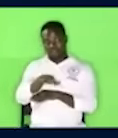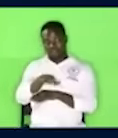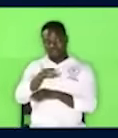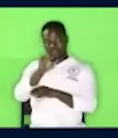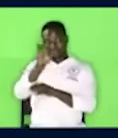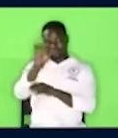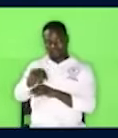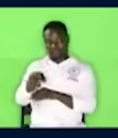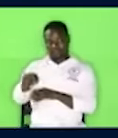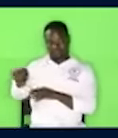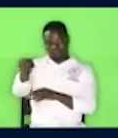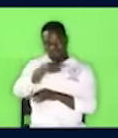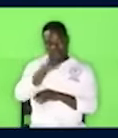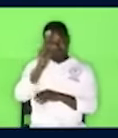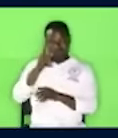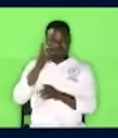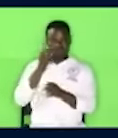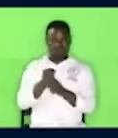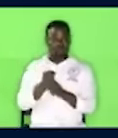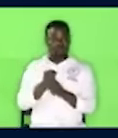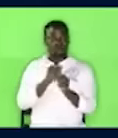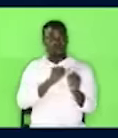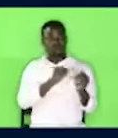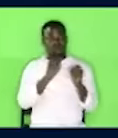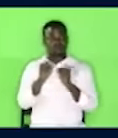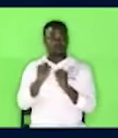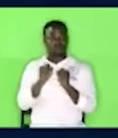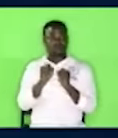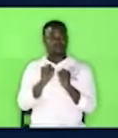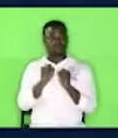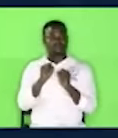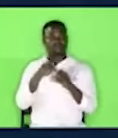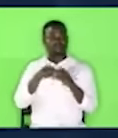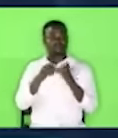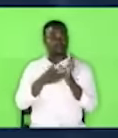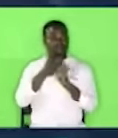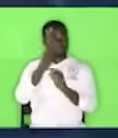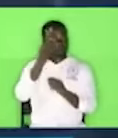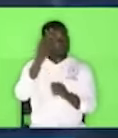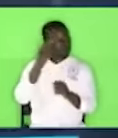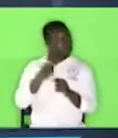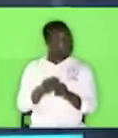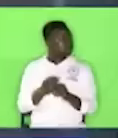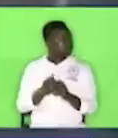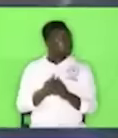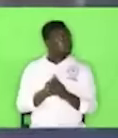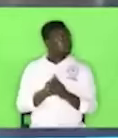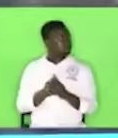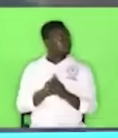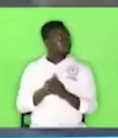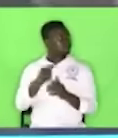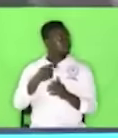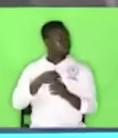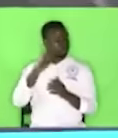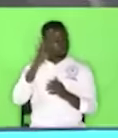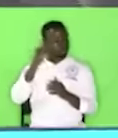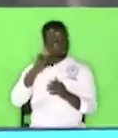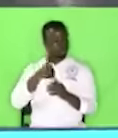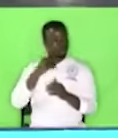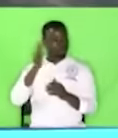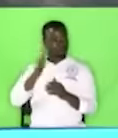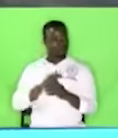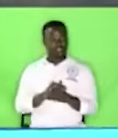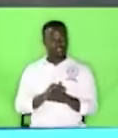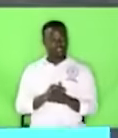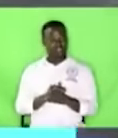are going to experience the power that is in the name Jesus you are going to experience it it is going to